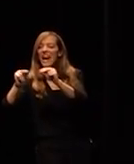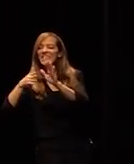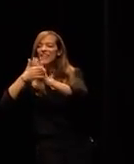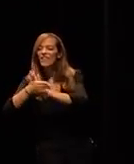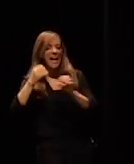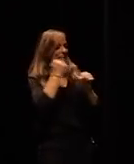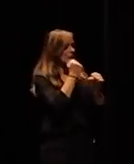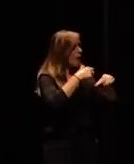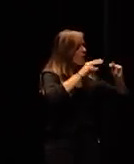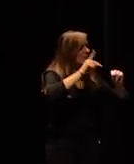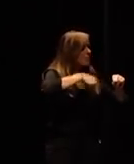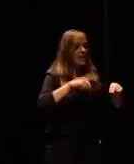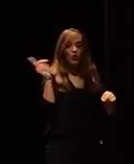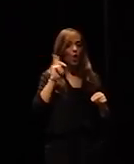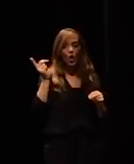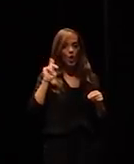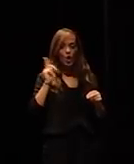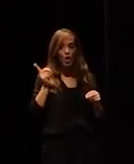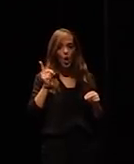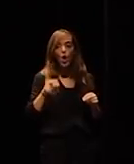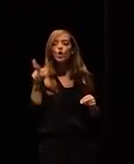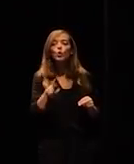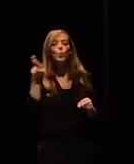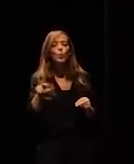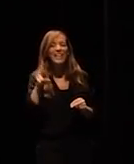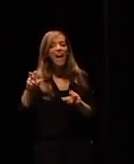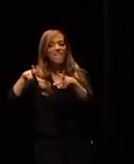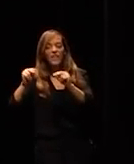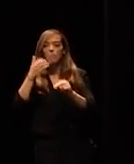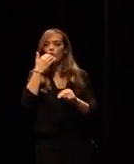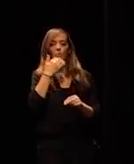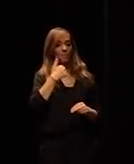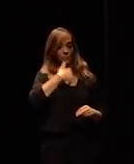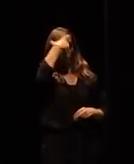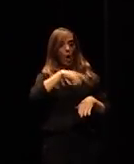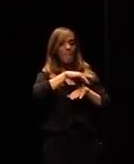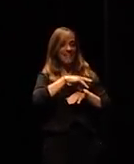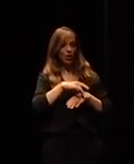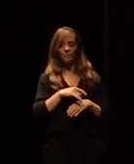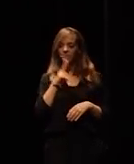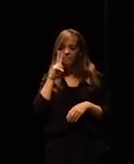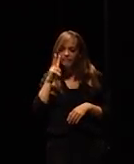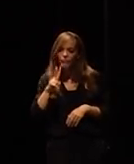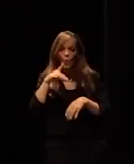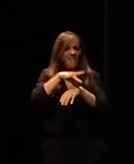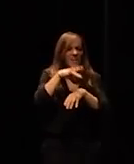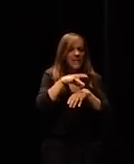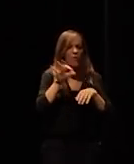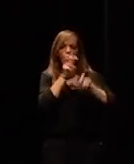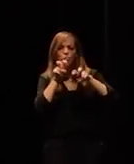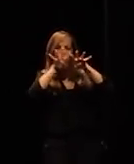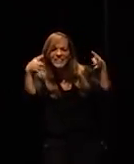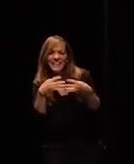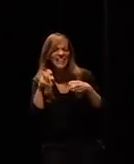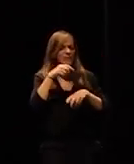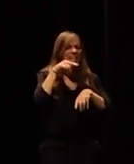it is just the end of routine if you're a doctor and you're looking up a disease in your books or online after you've spoken